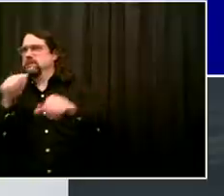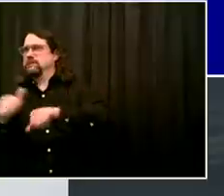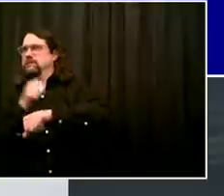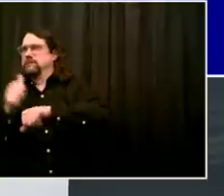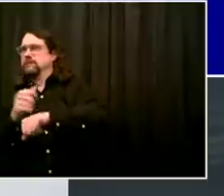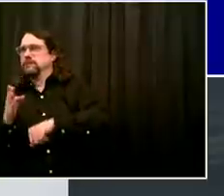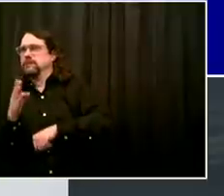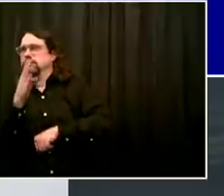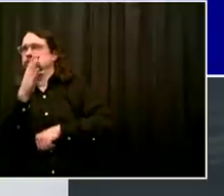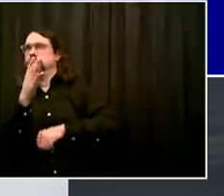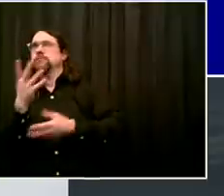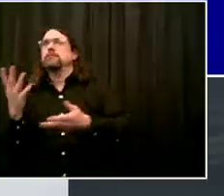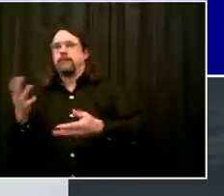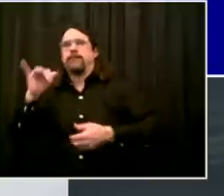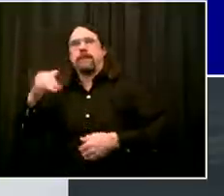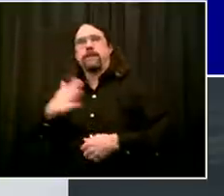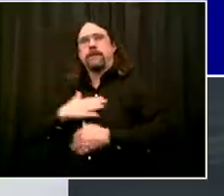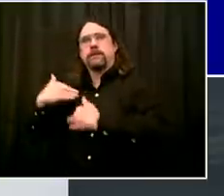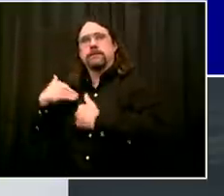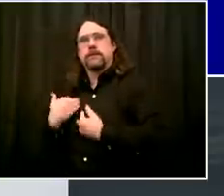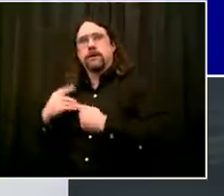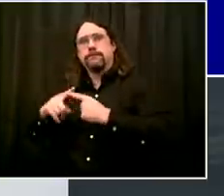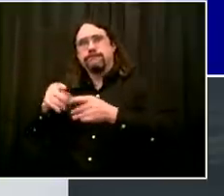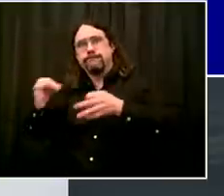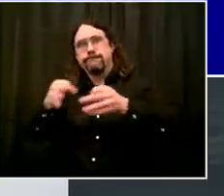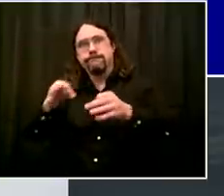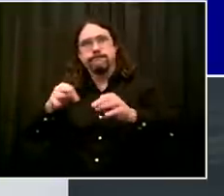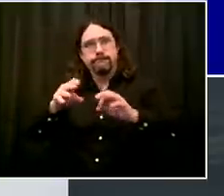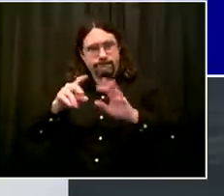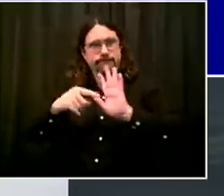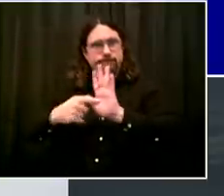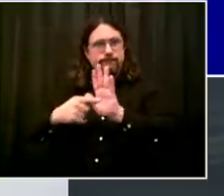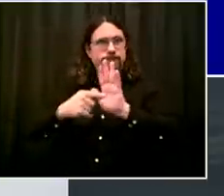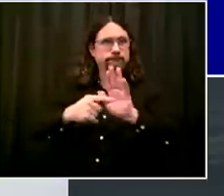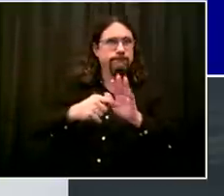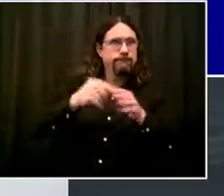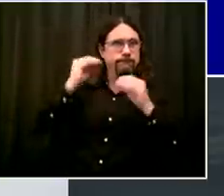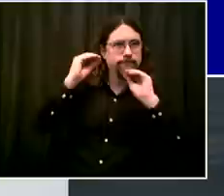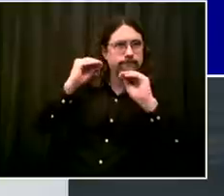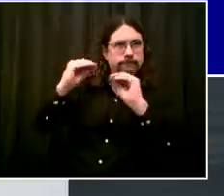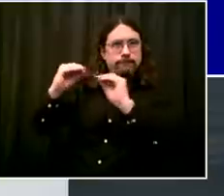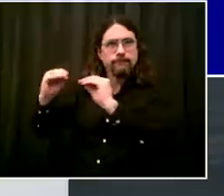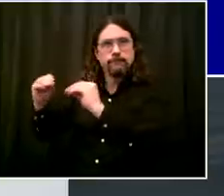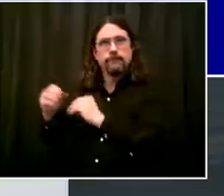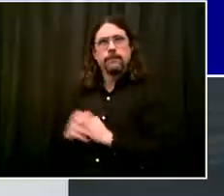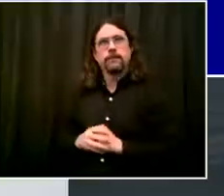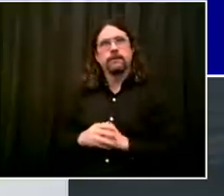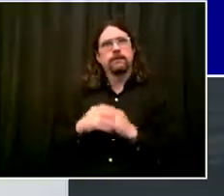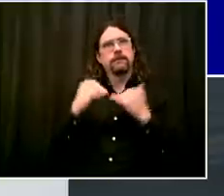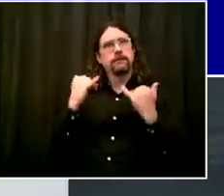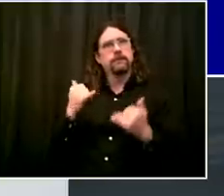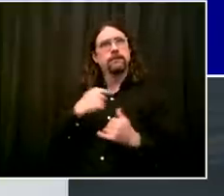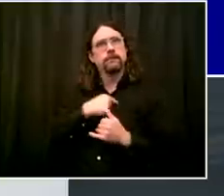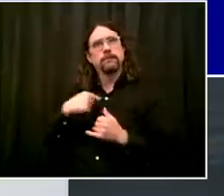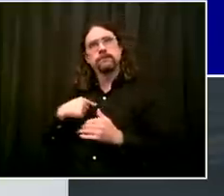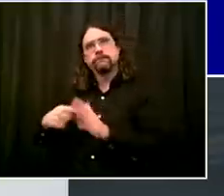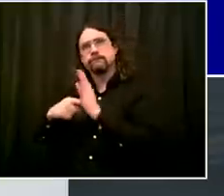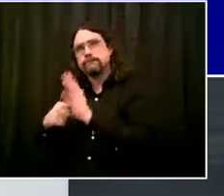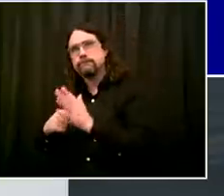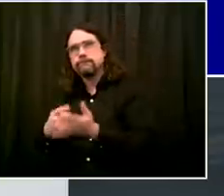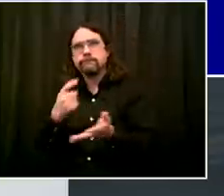start acknowledging in a good way the moves that we need to make to prepare for that improvement.